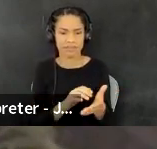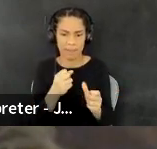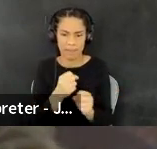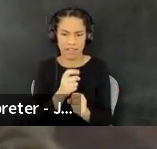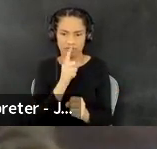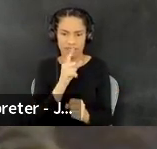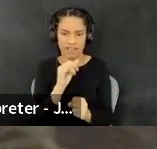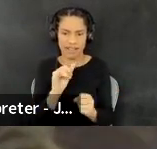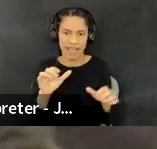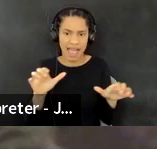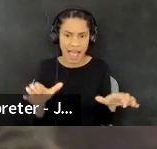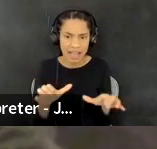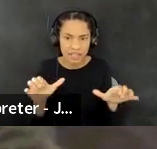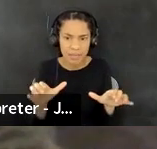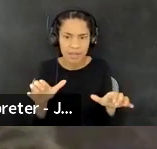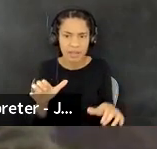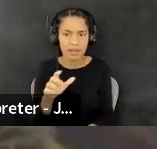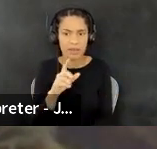and real.